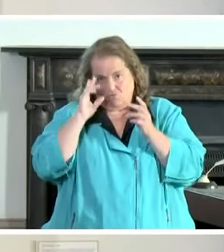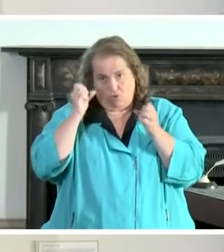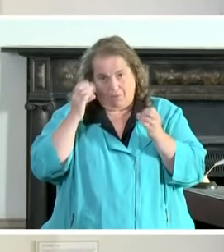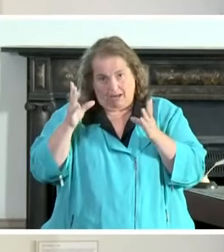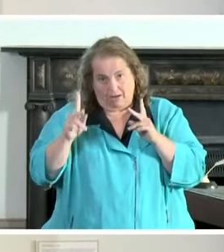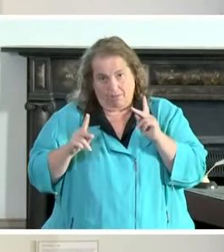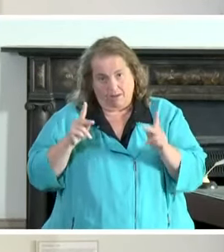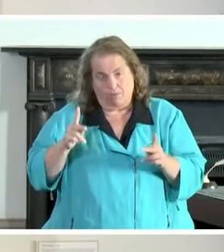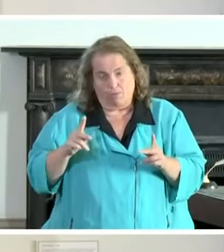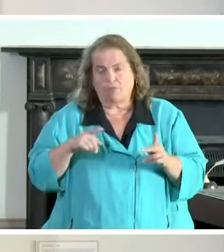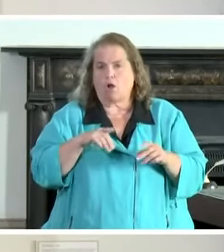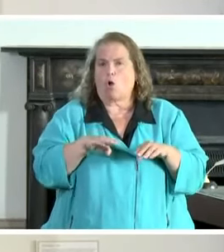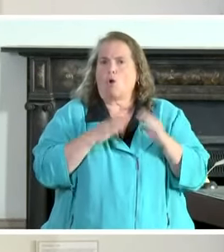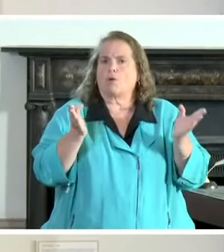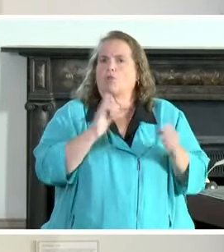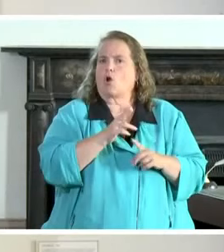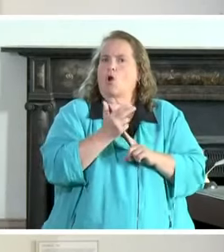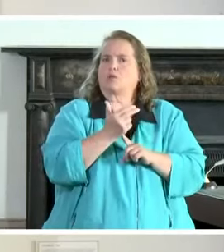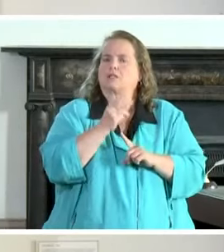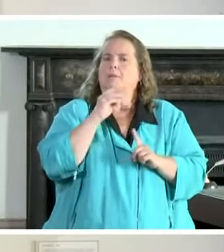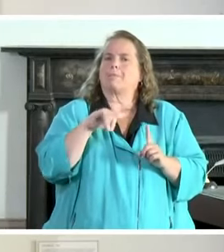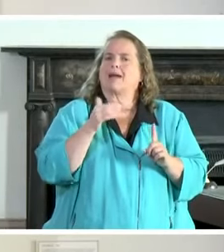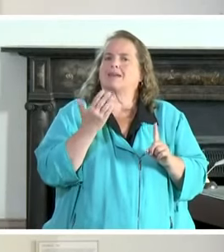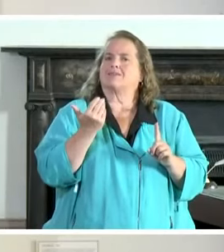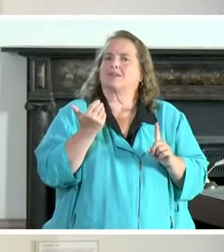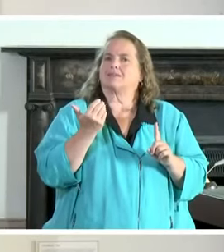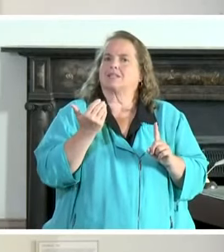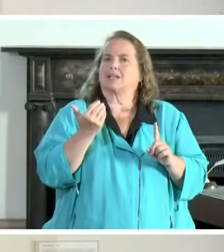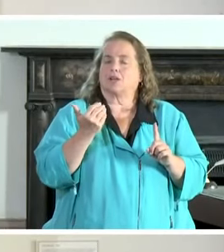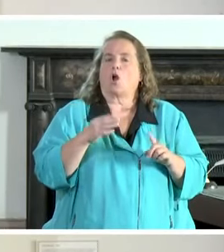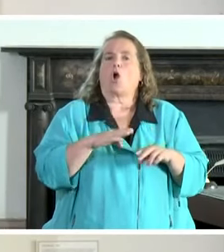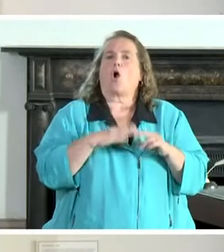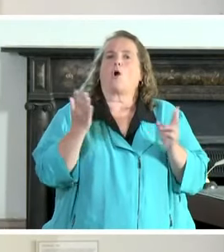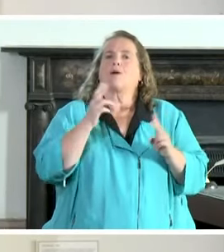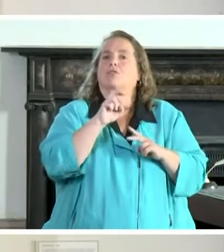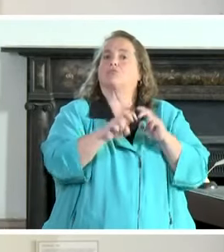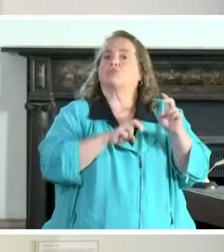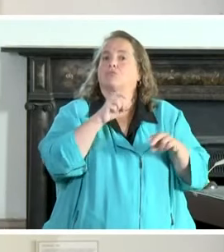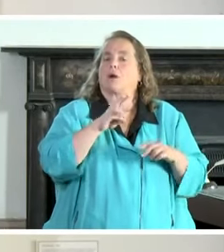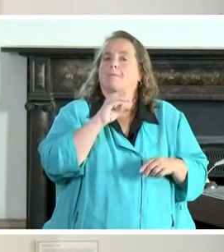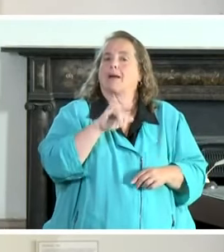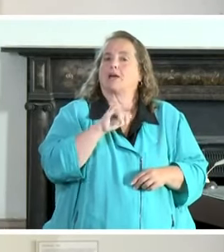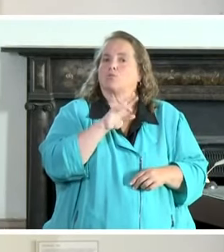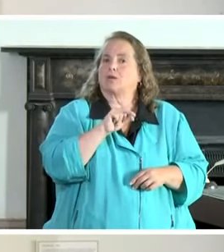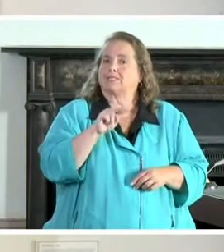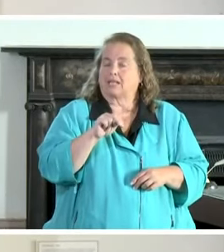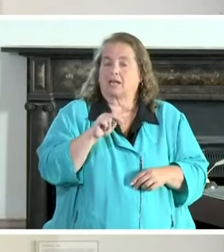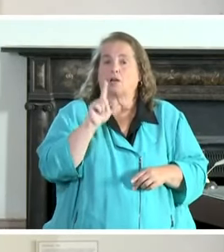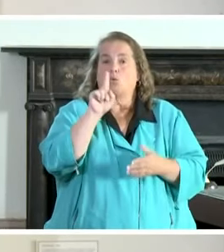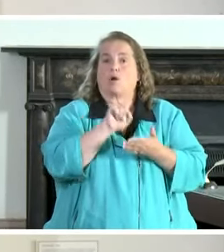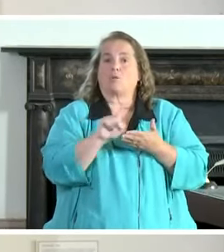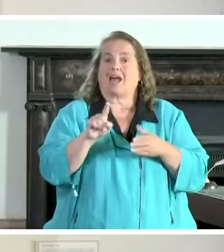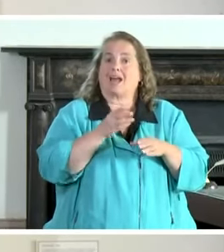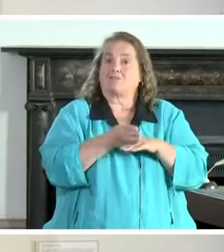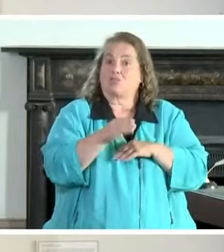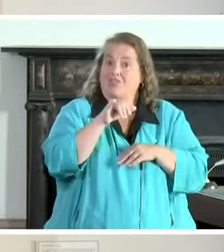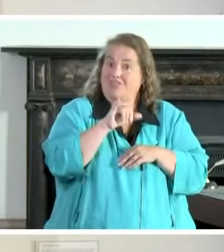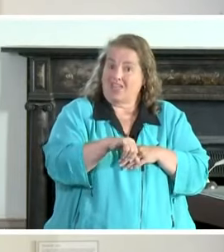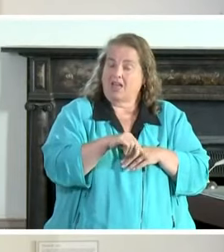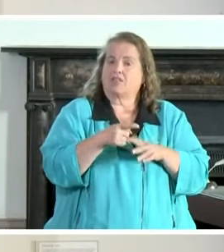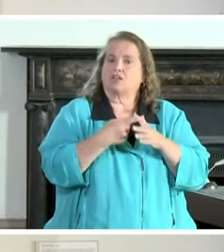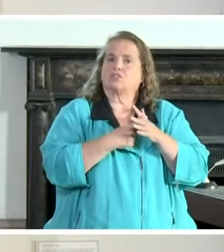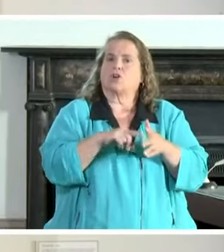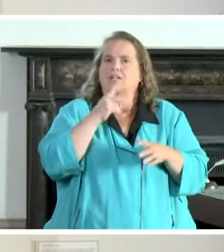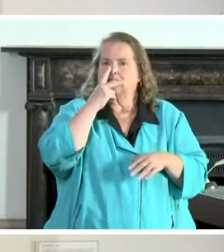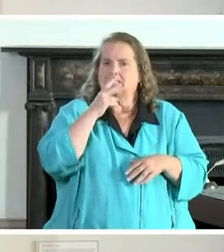opened their hotels may 15th opened to attractions may 22nd a week later about a week after that they started